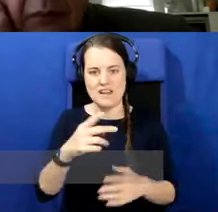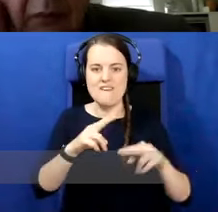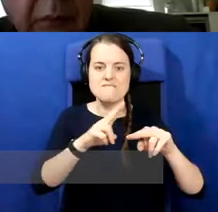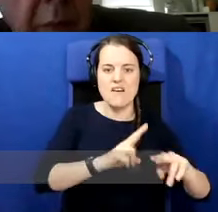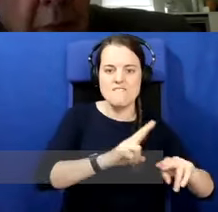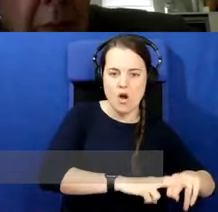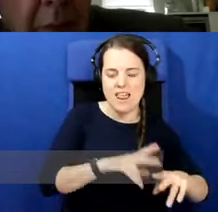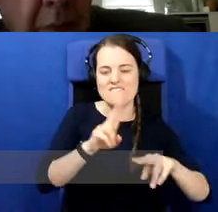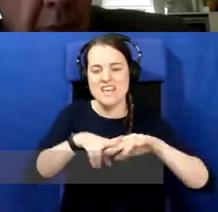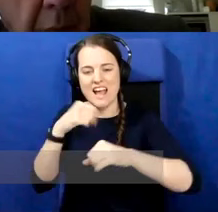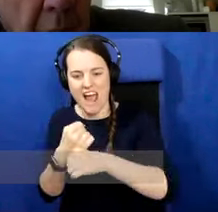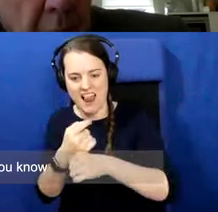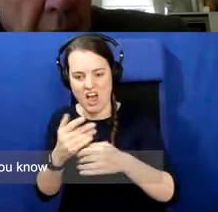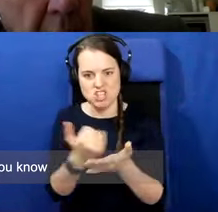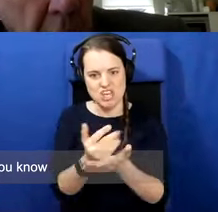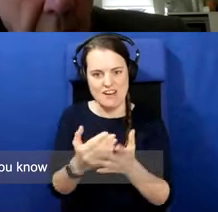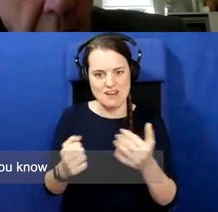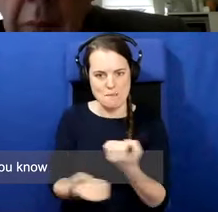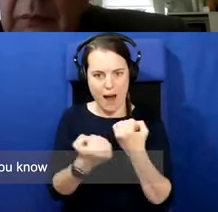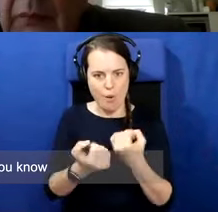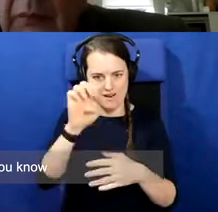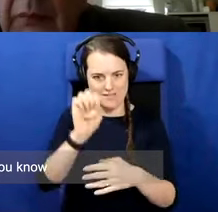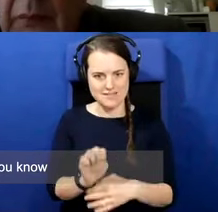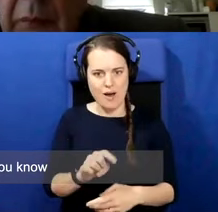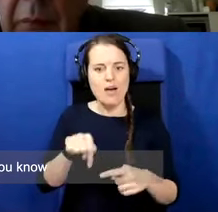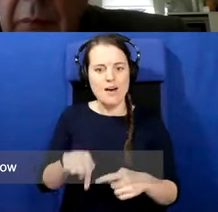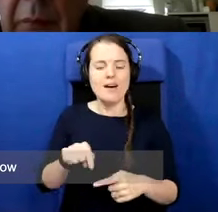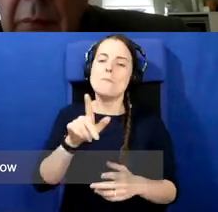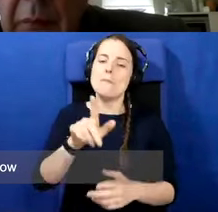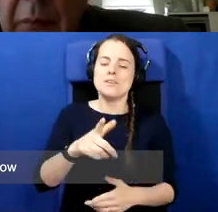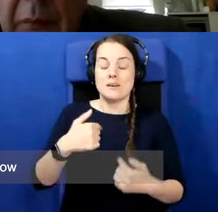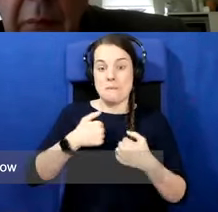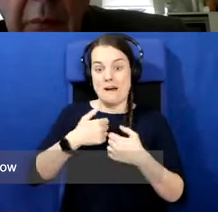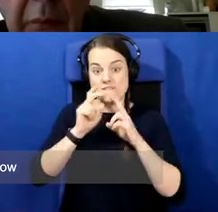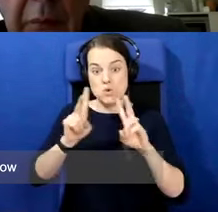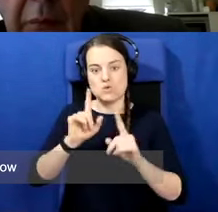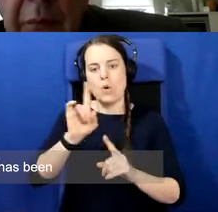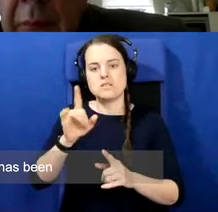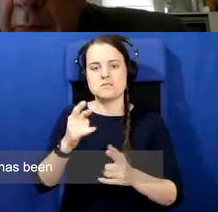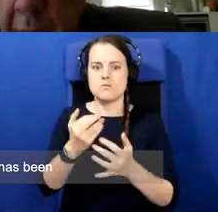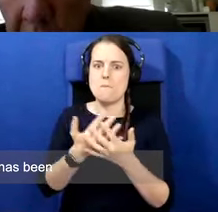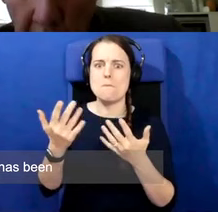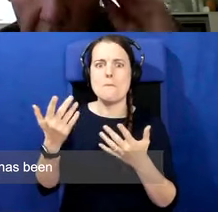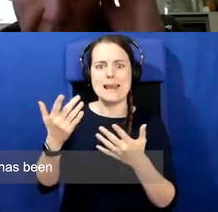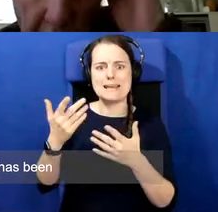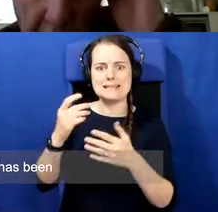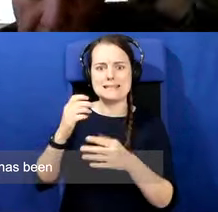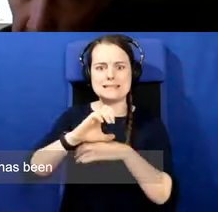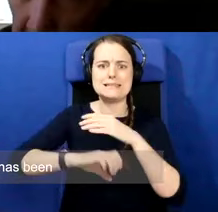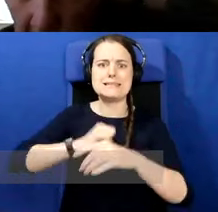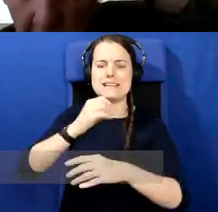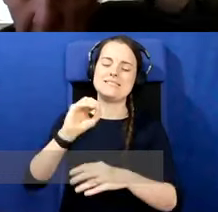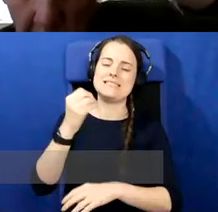But in truth, as far as I was concerned, you know, for, for many decades now, the divide between them has been